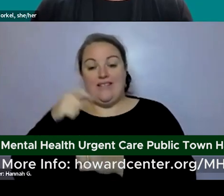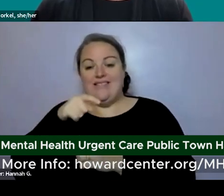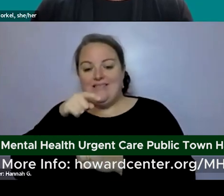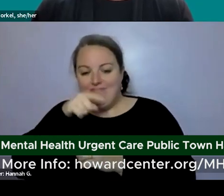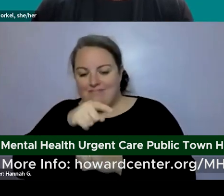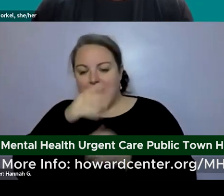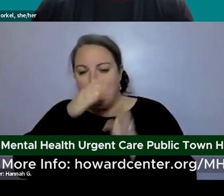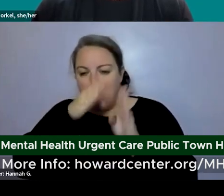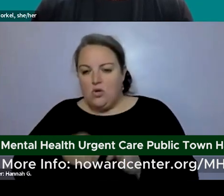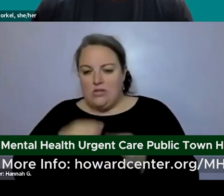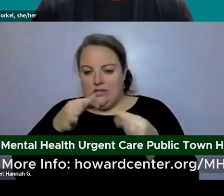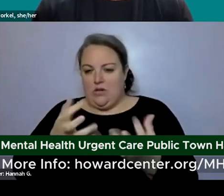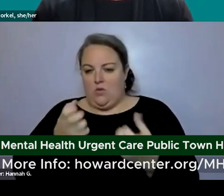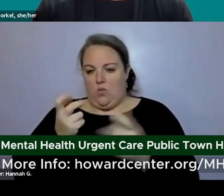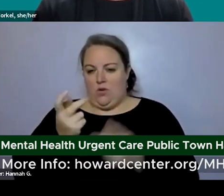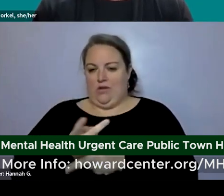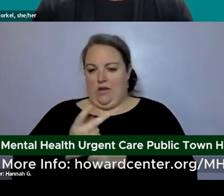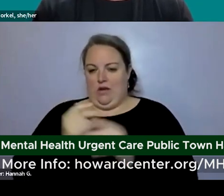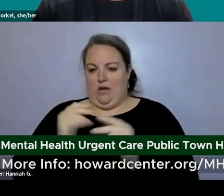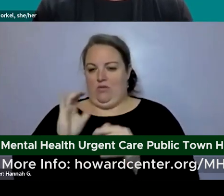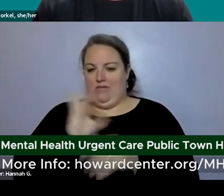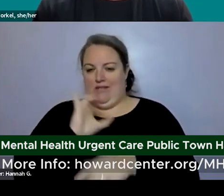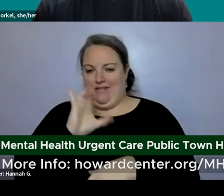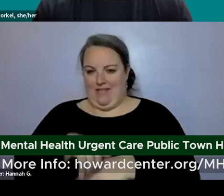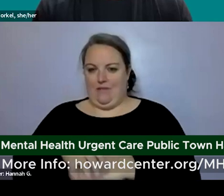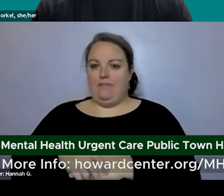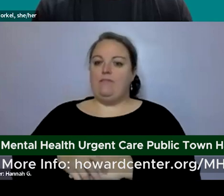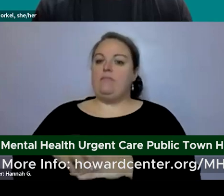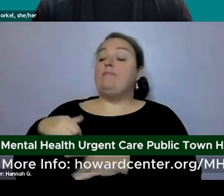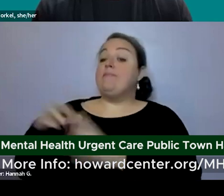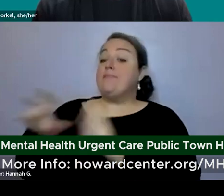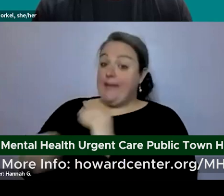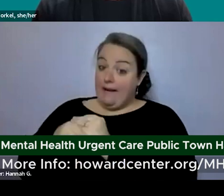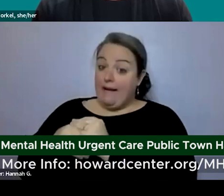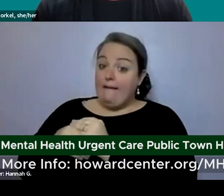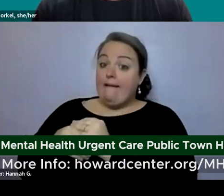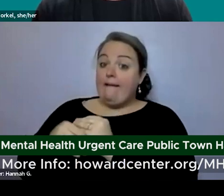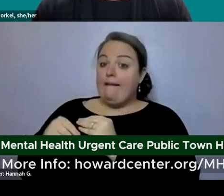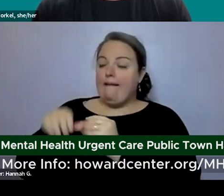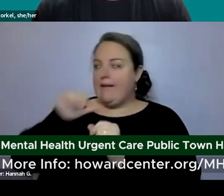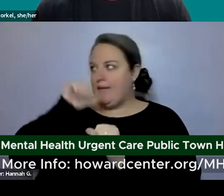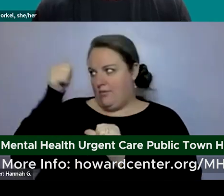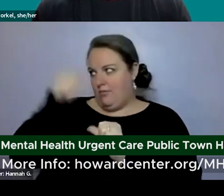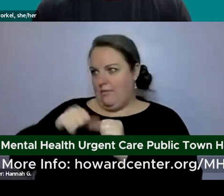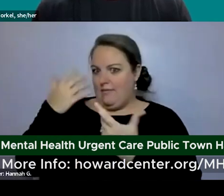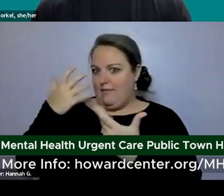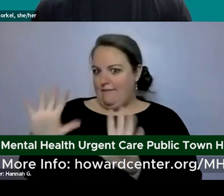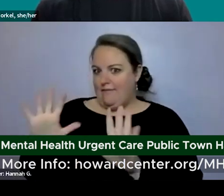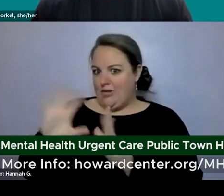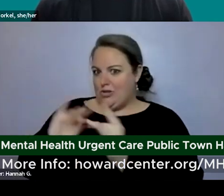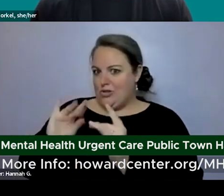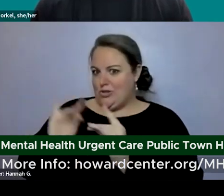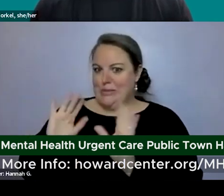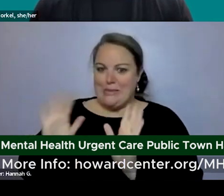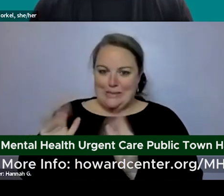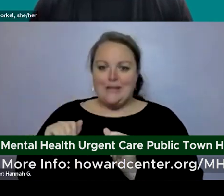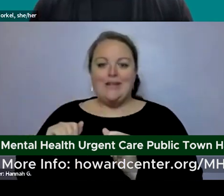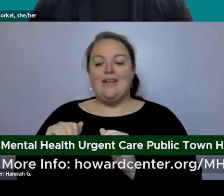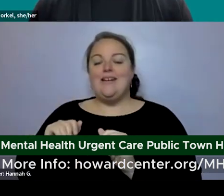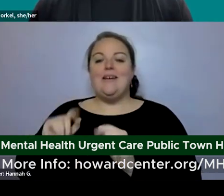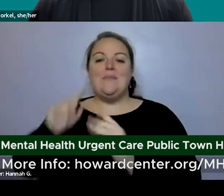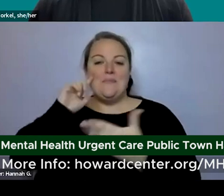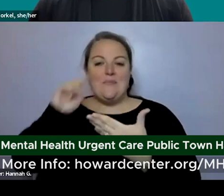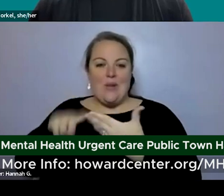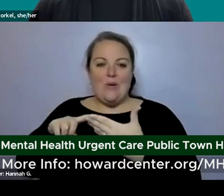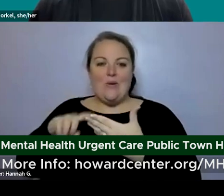i think the only thing i would add and i i don't remember if we said it this evening or not um but you've